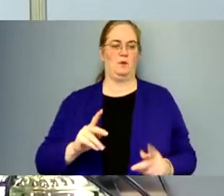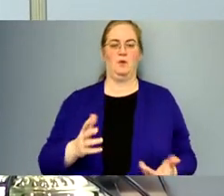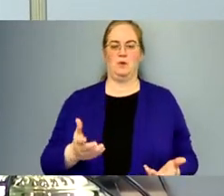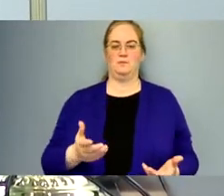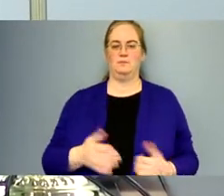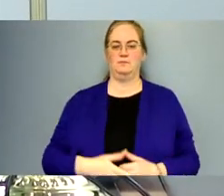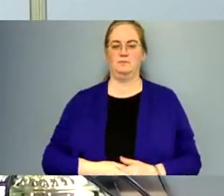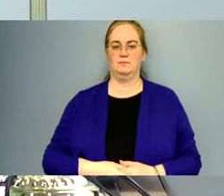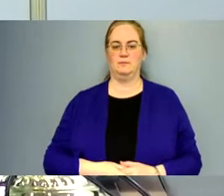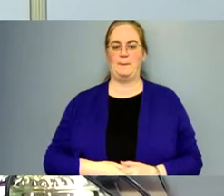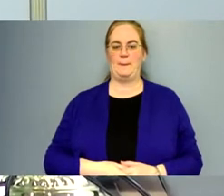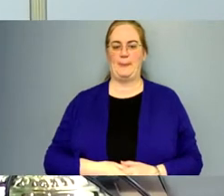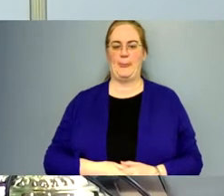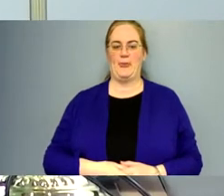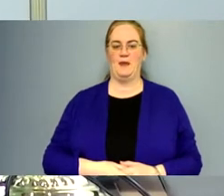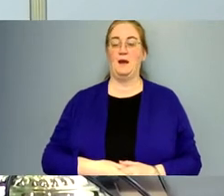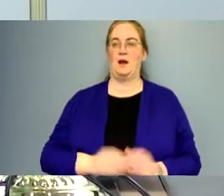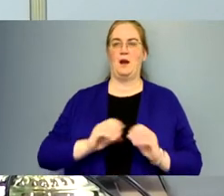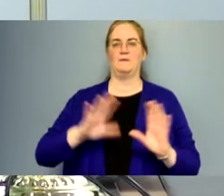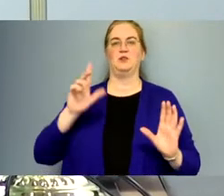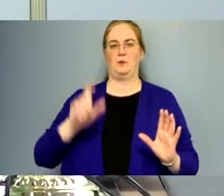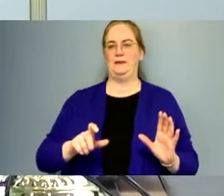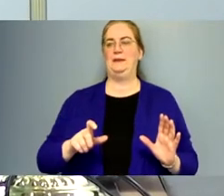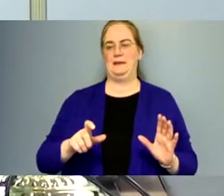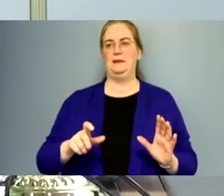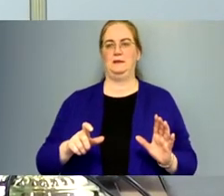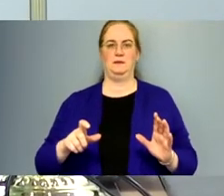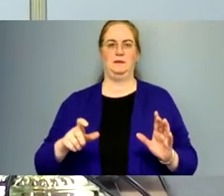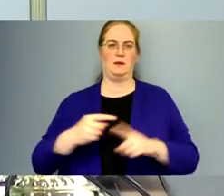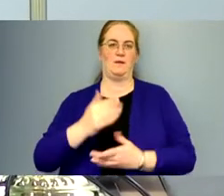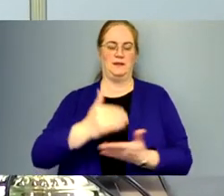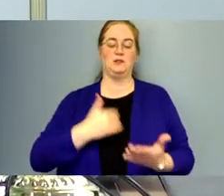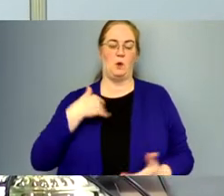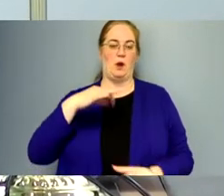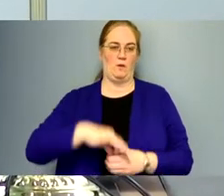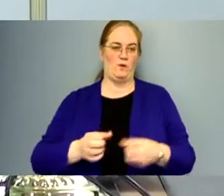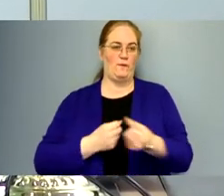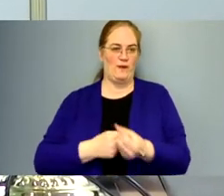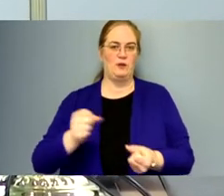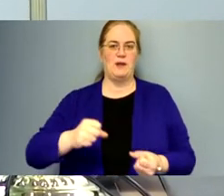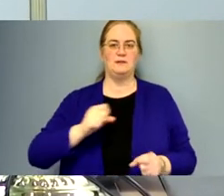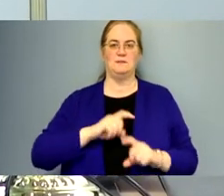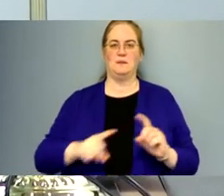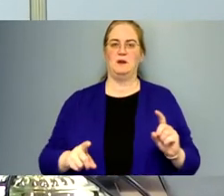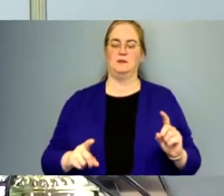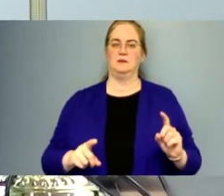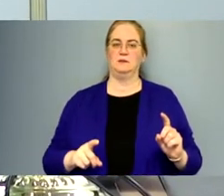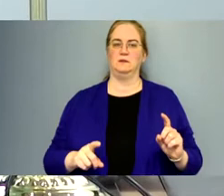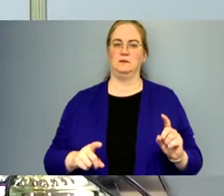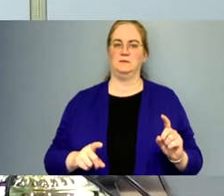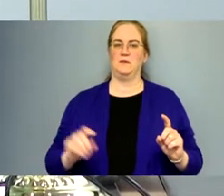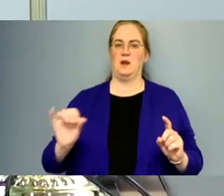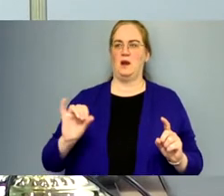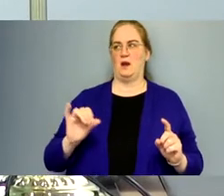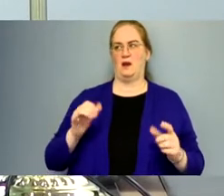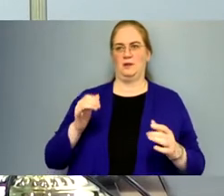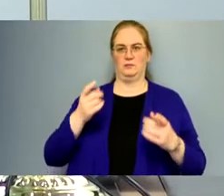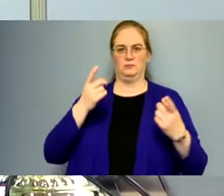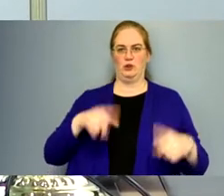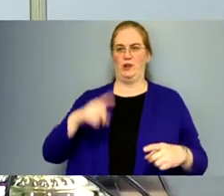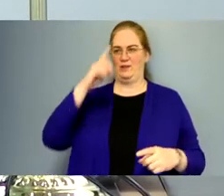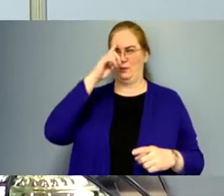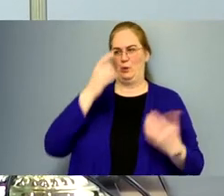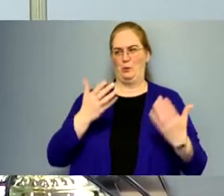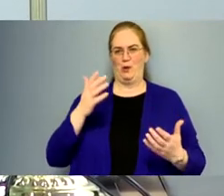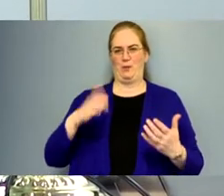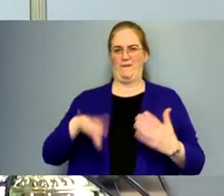I'm obviously, you we need the conflict lists, uh, so I'll, I'll be voting in favor of this, but, um, I mean, I also would think we could